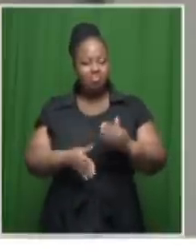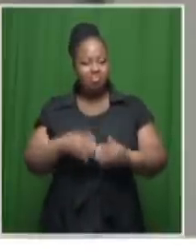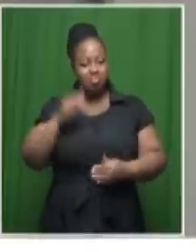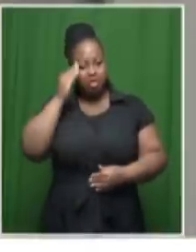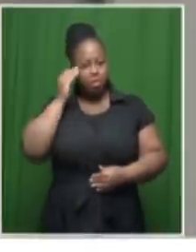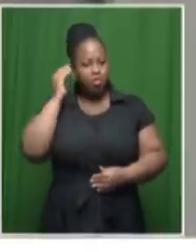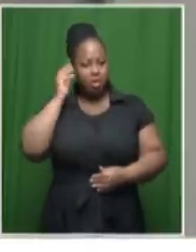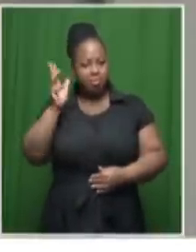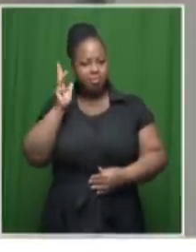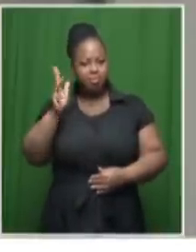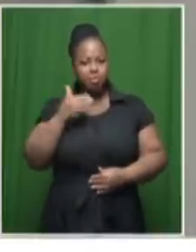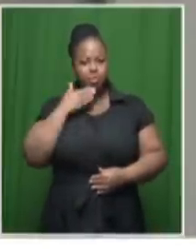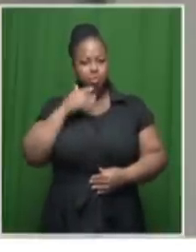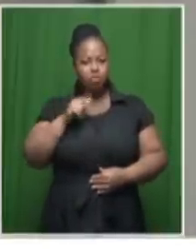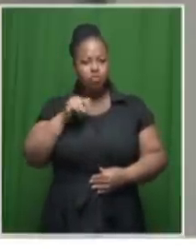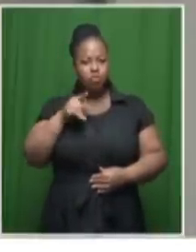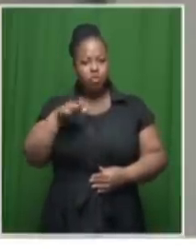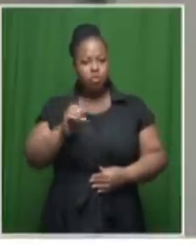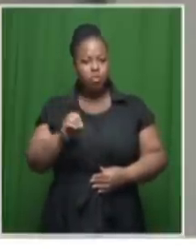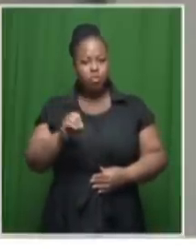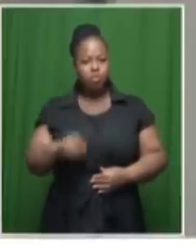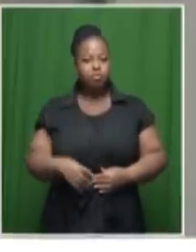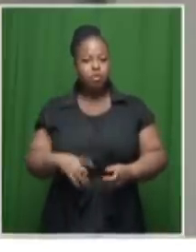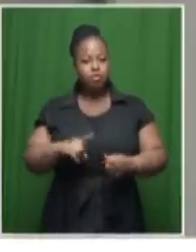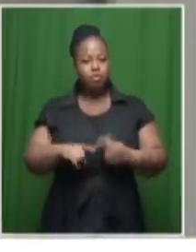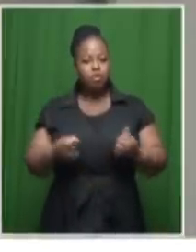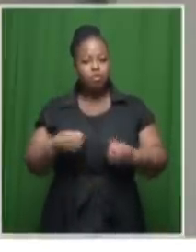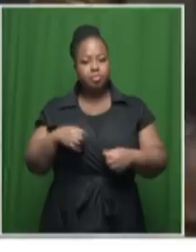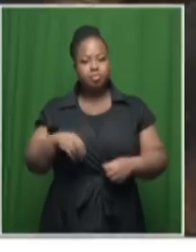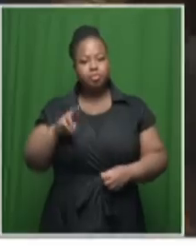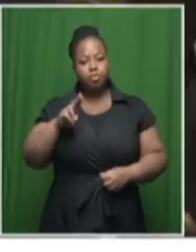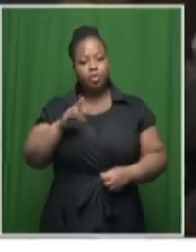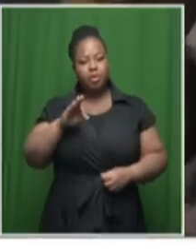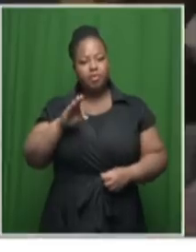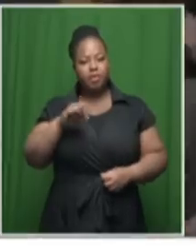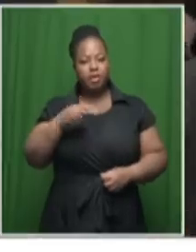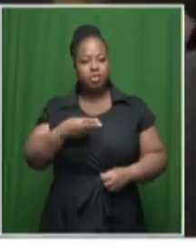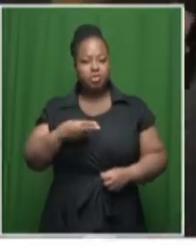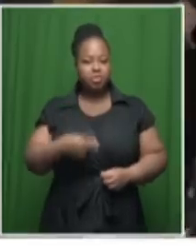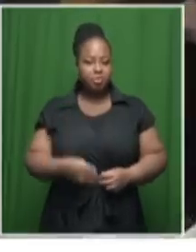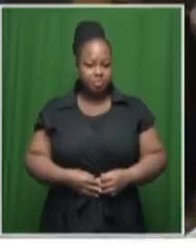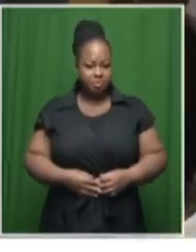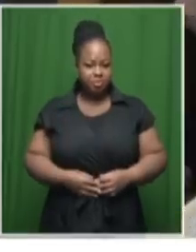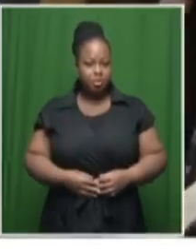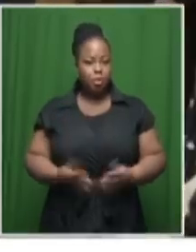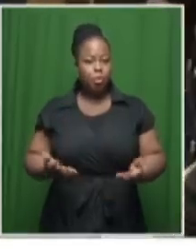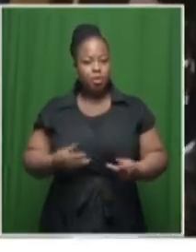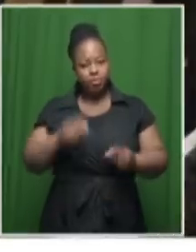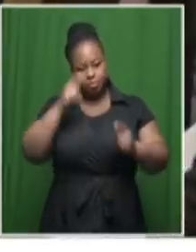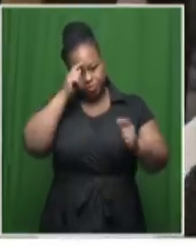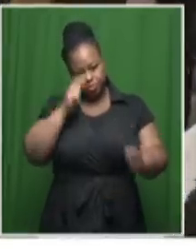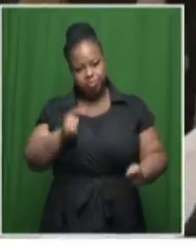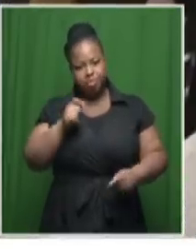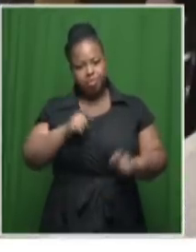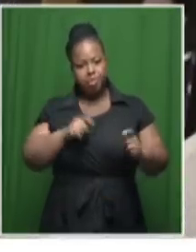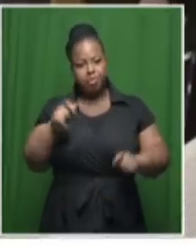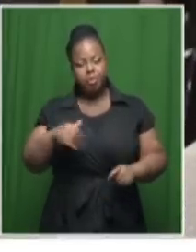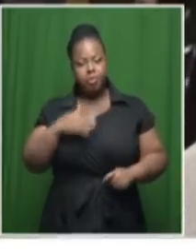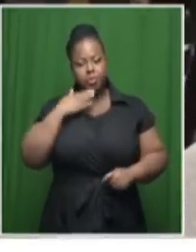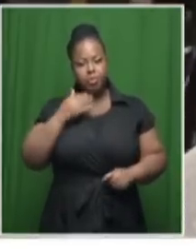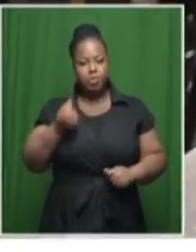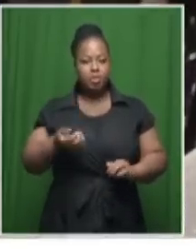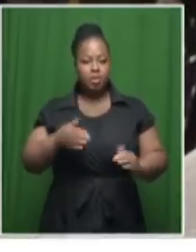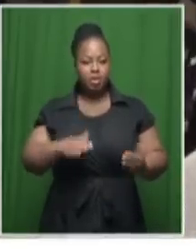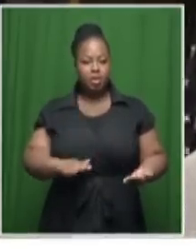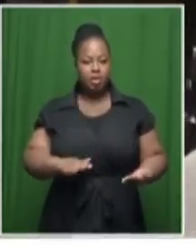memorial lecture delivered by Lubuya Wachela from the University of Fort Hare in honour of those that gave their